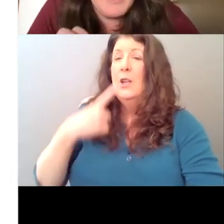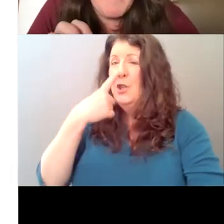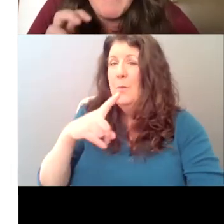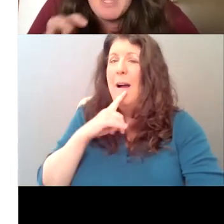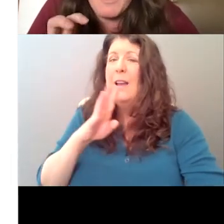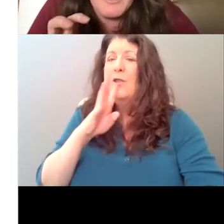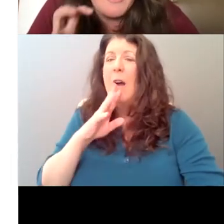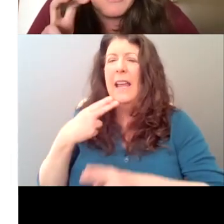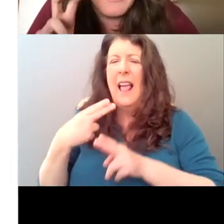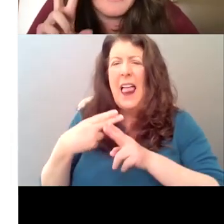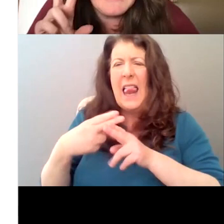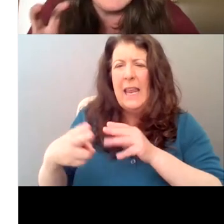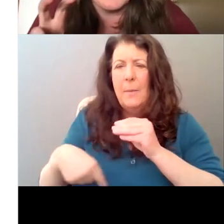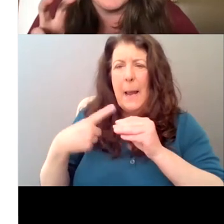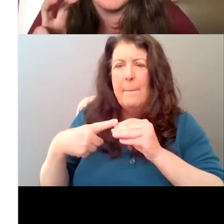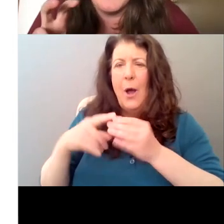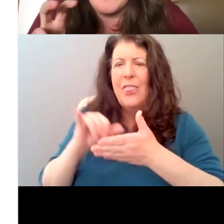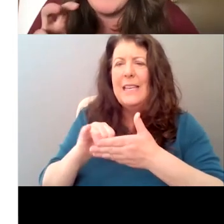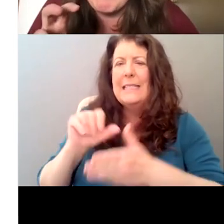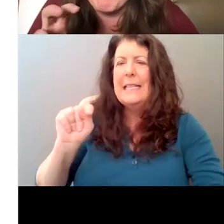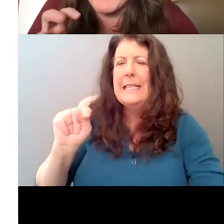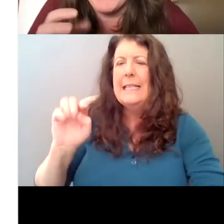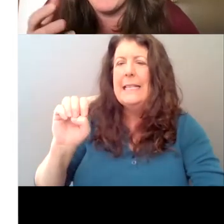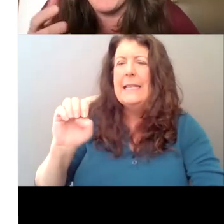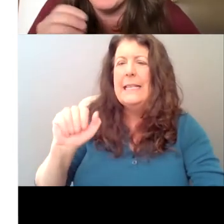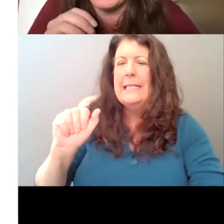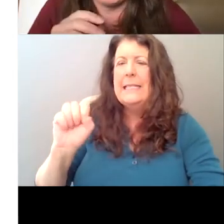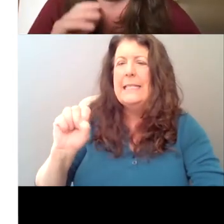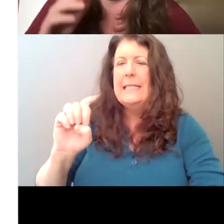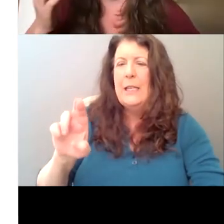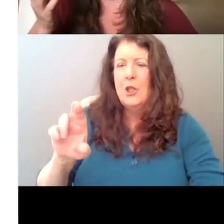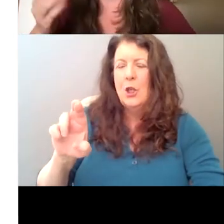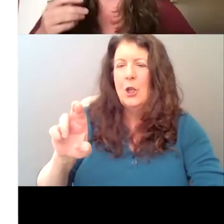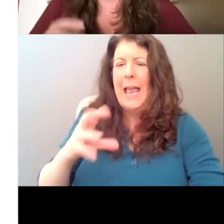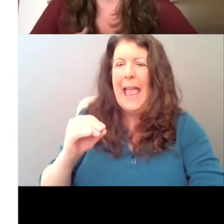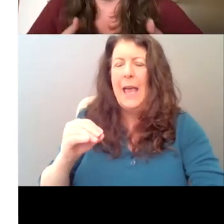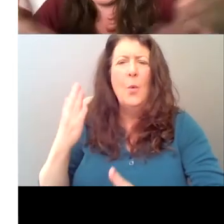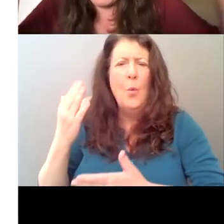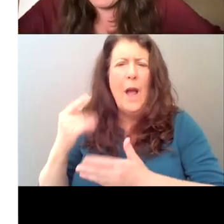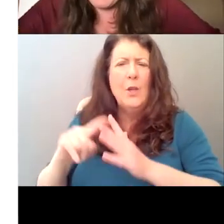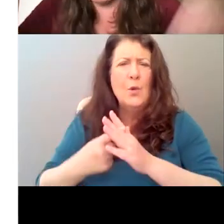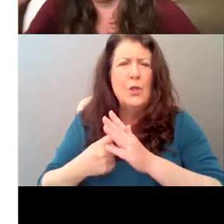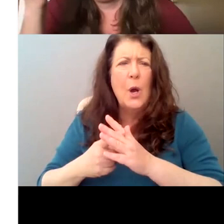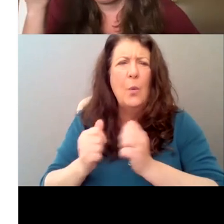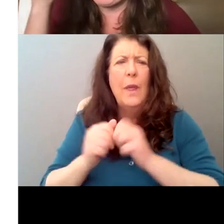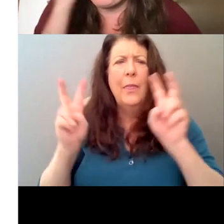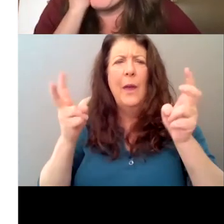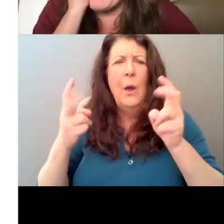little bit about this teaser, um, and, and the impetus to, to start with, we're here.